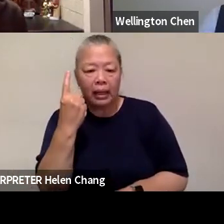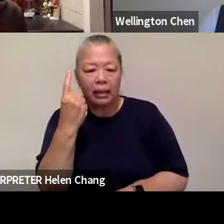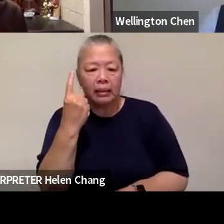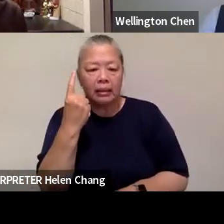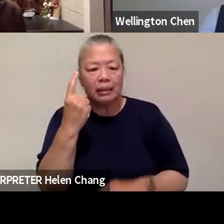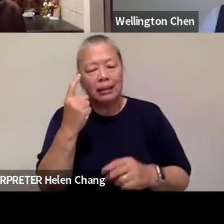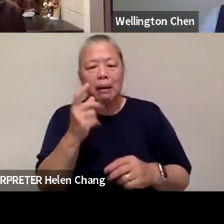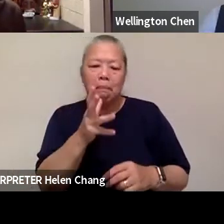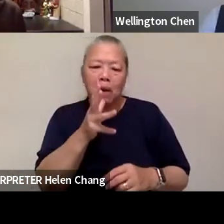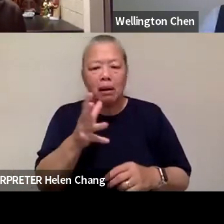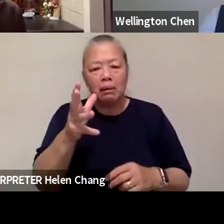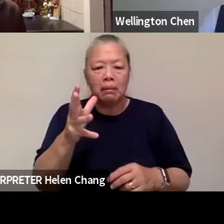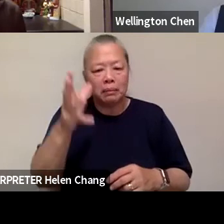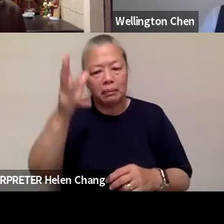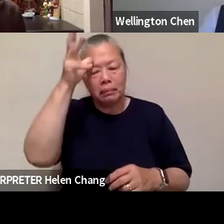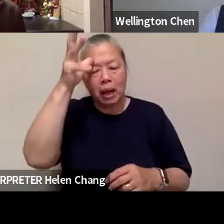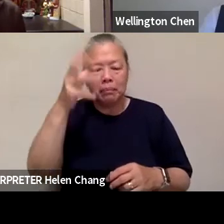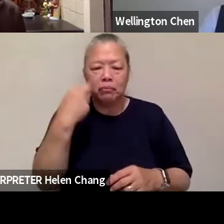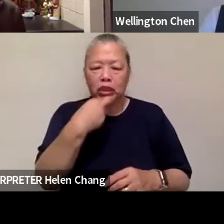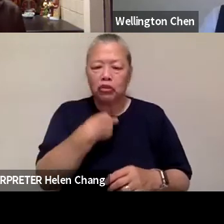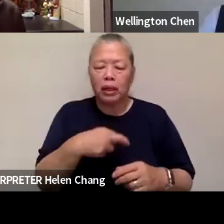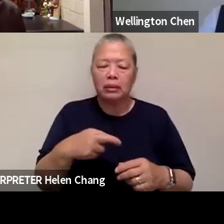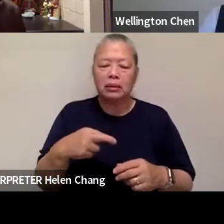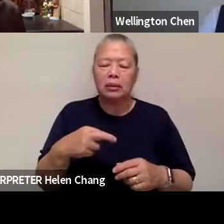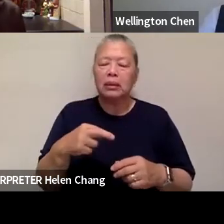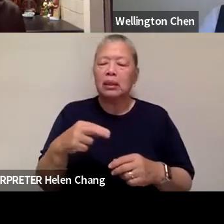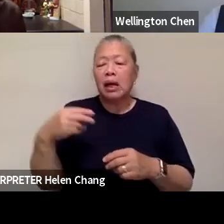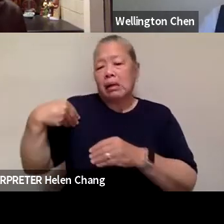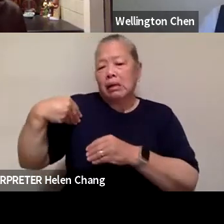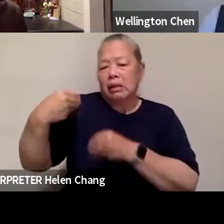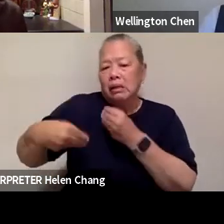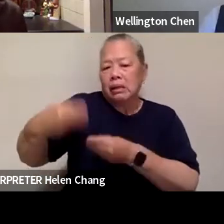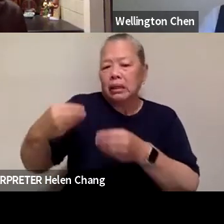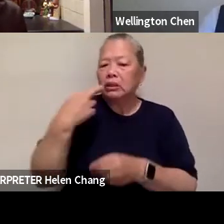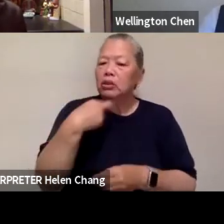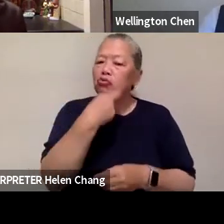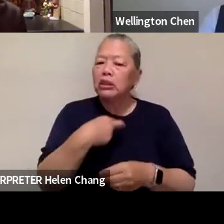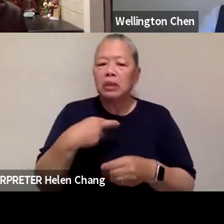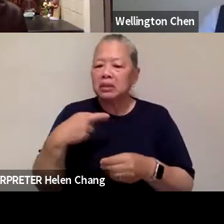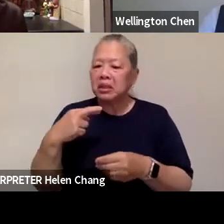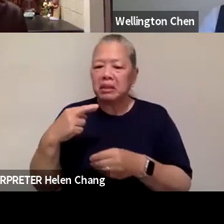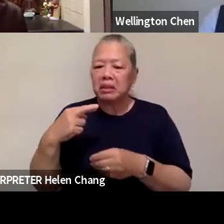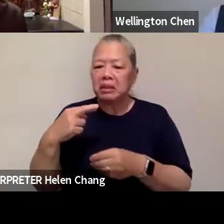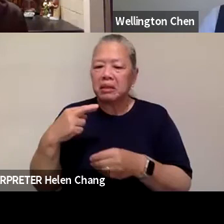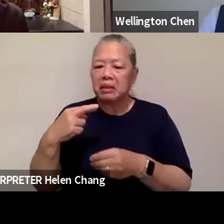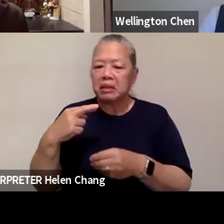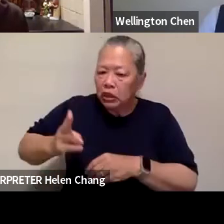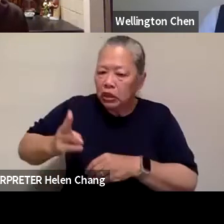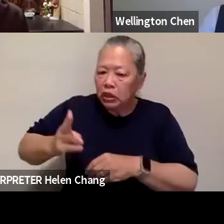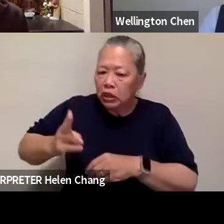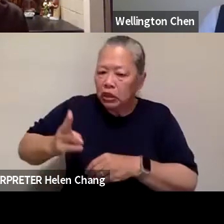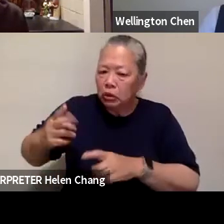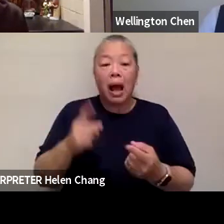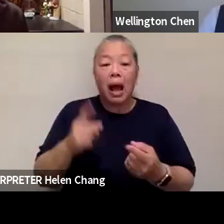mom and pop restaurants, these legacy businesses, what they mean to the culture of Chinatown, until we get that kind of qualification.